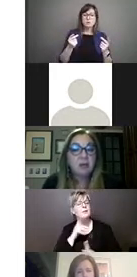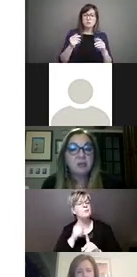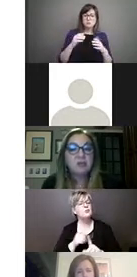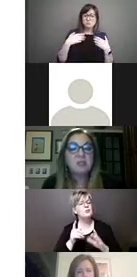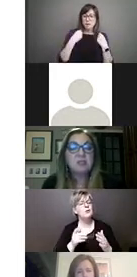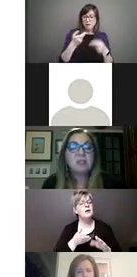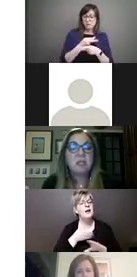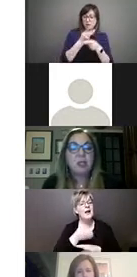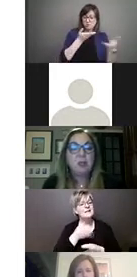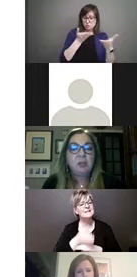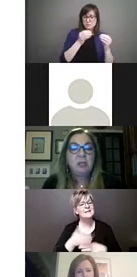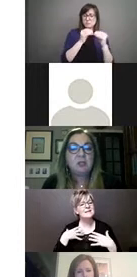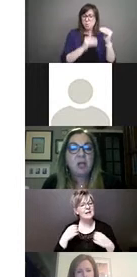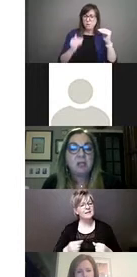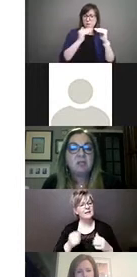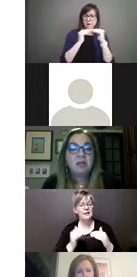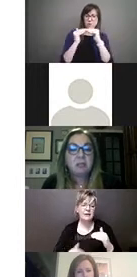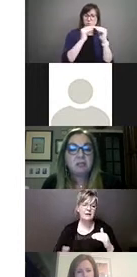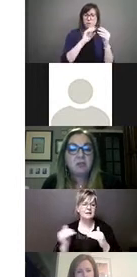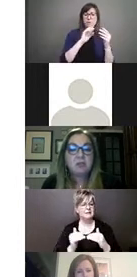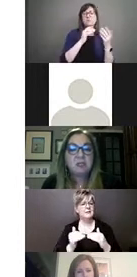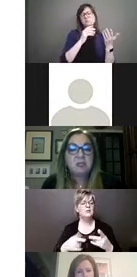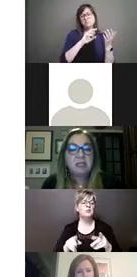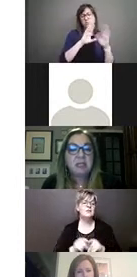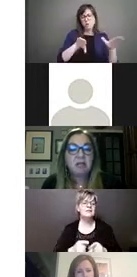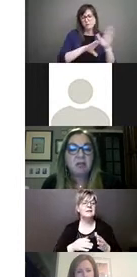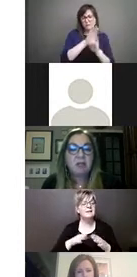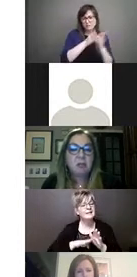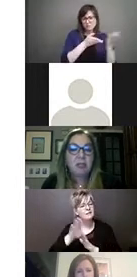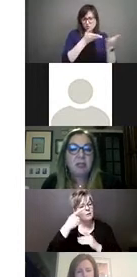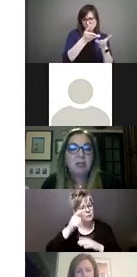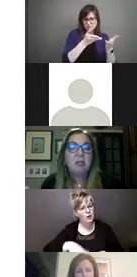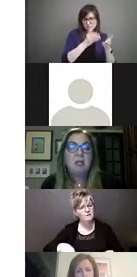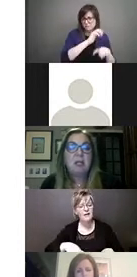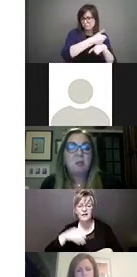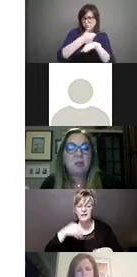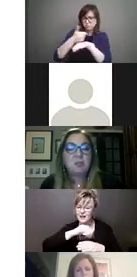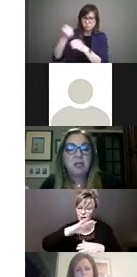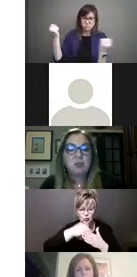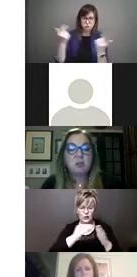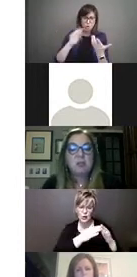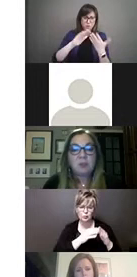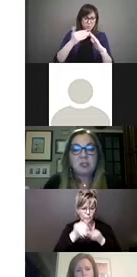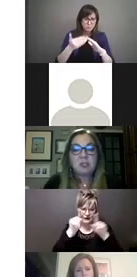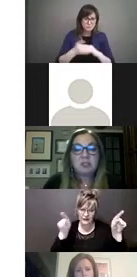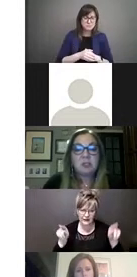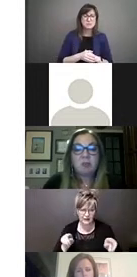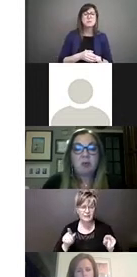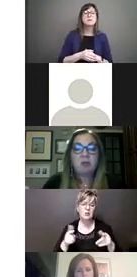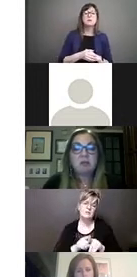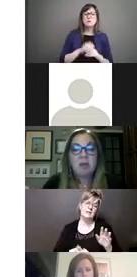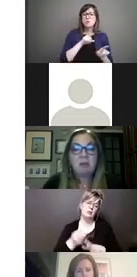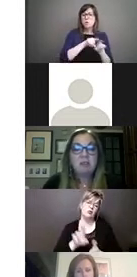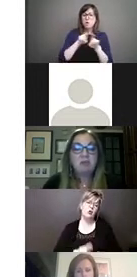health care services, including child development services in every community, and more substantial resources to